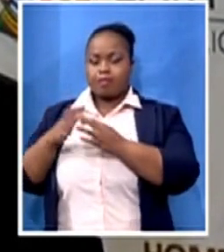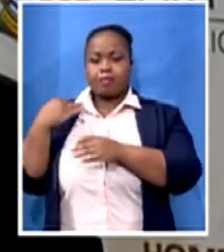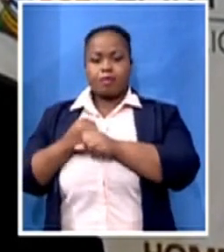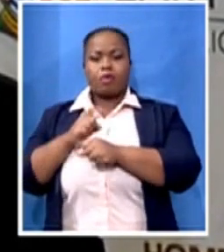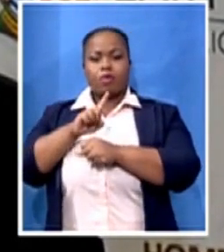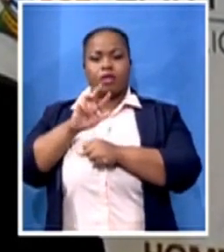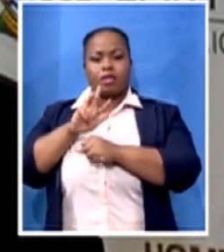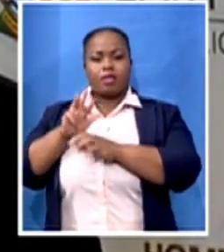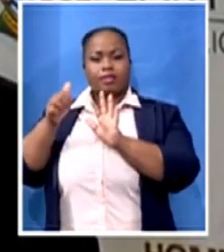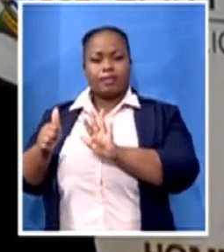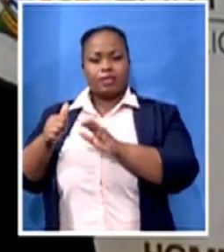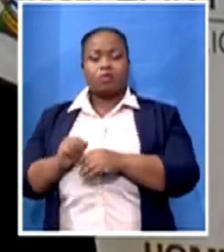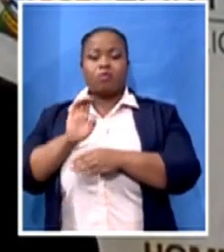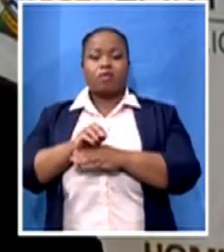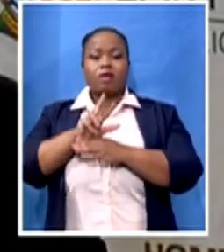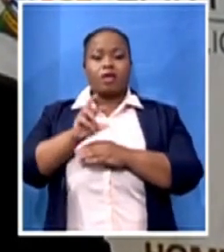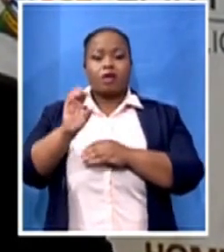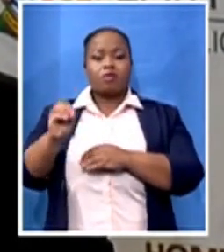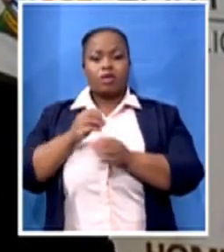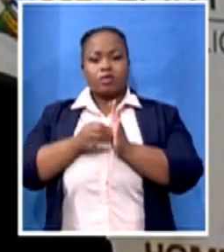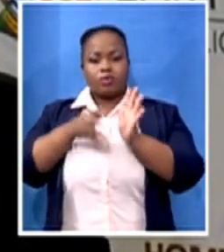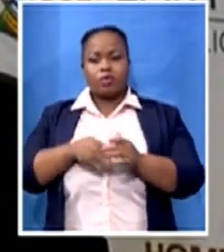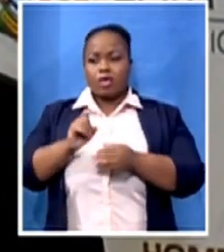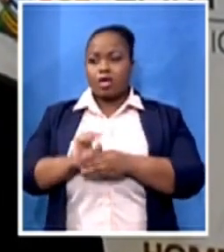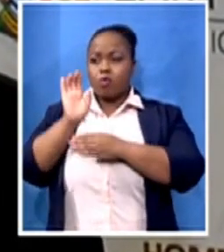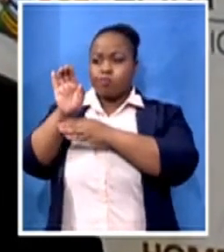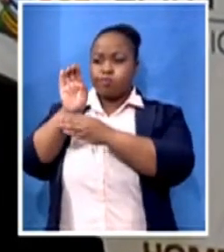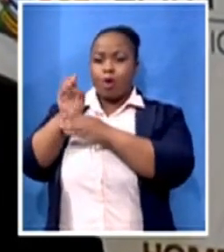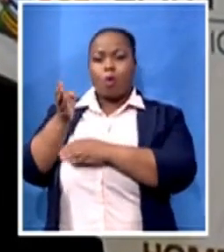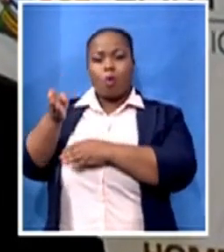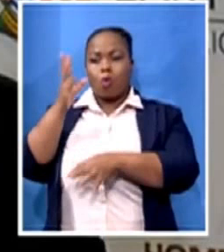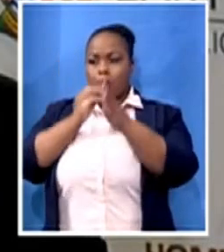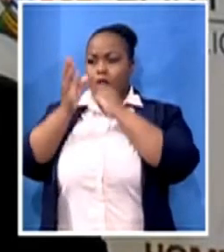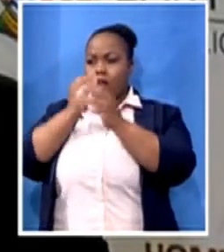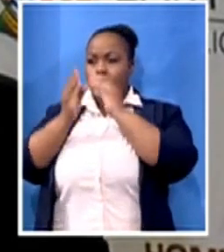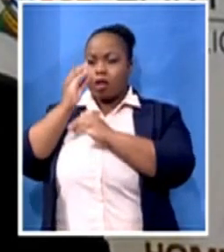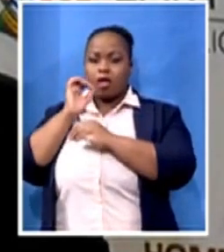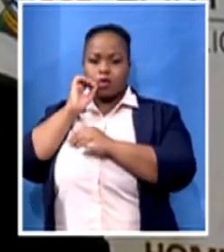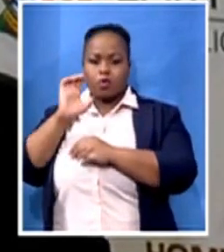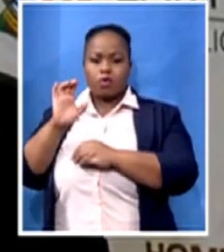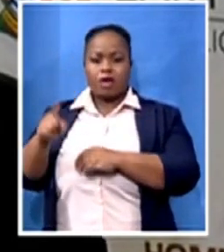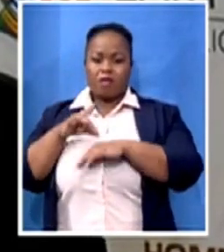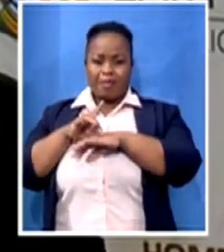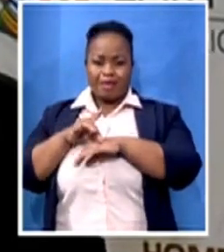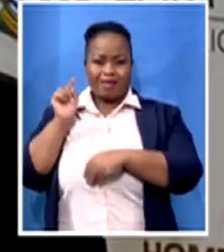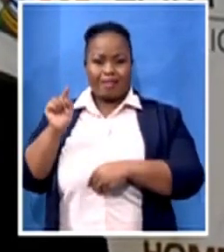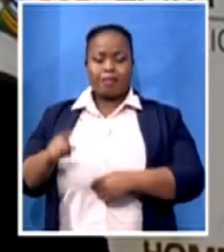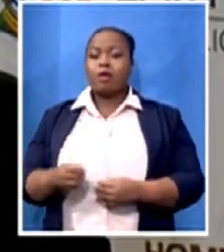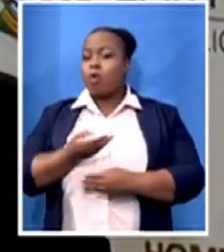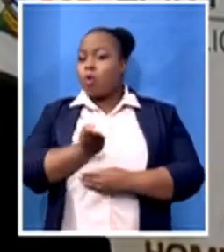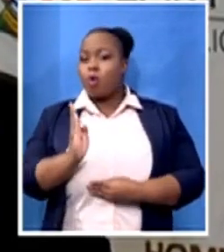have received the best medical training in Cuba. I must add that all of them are students from poor households